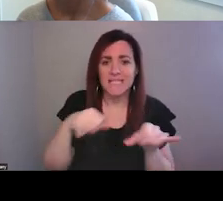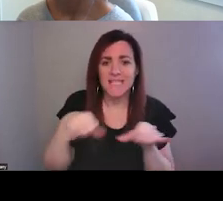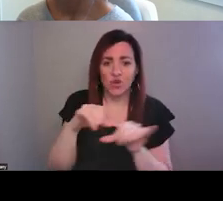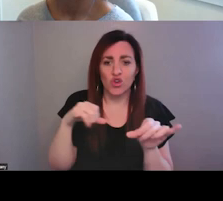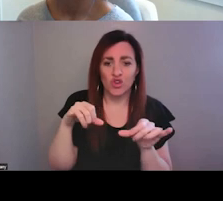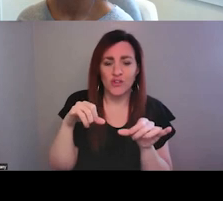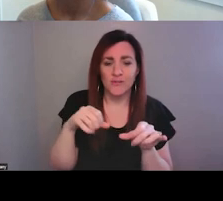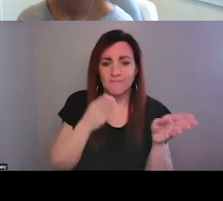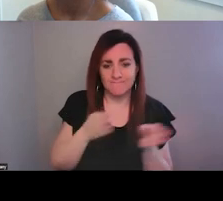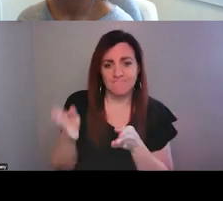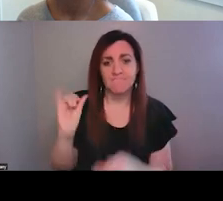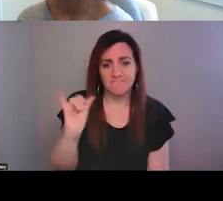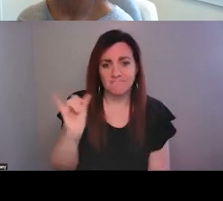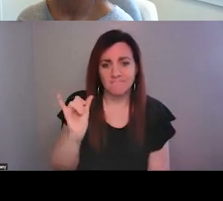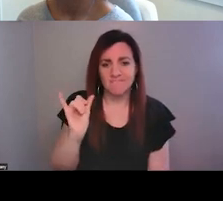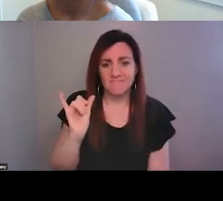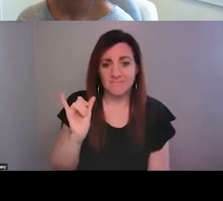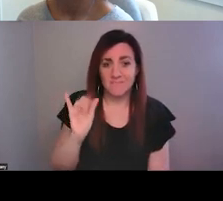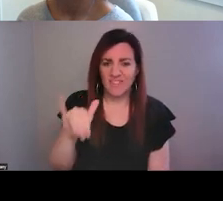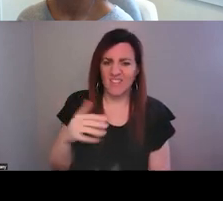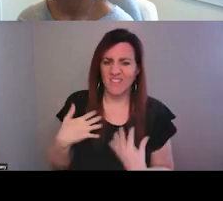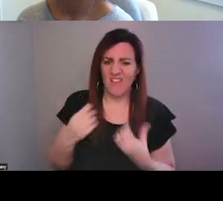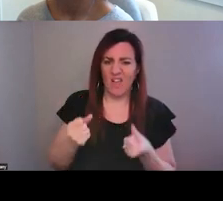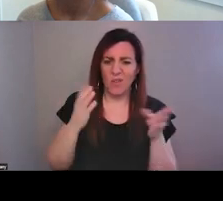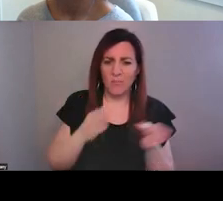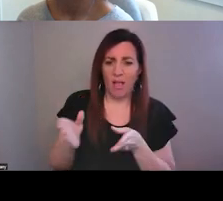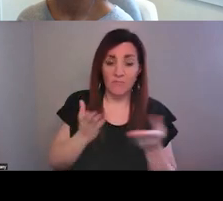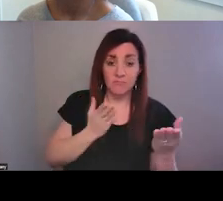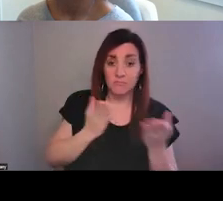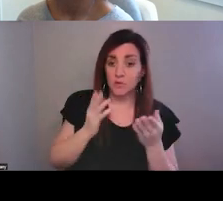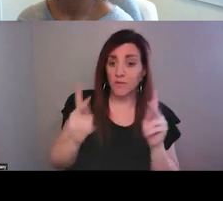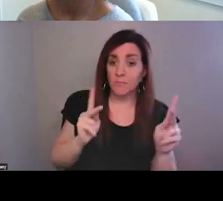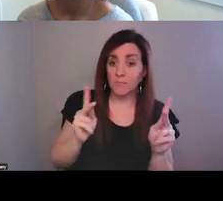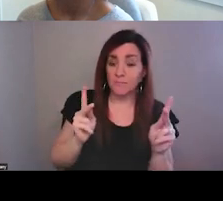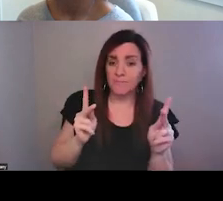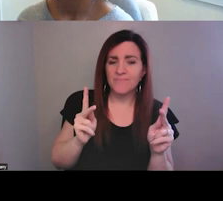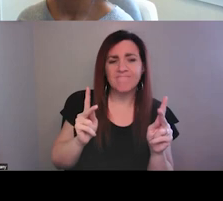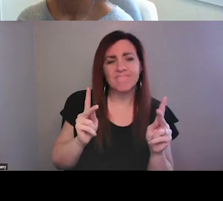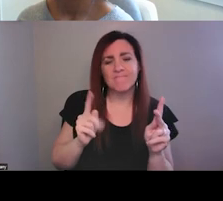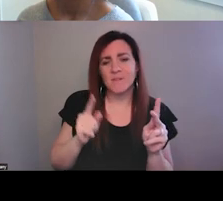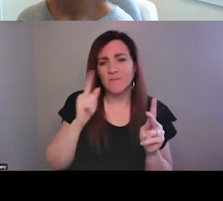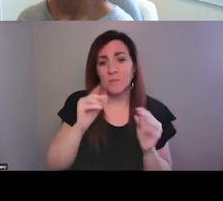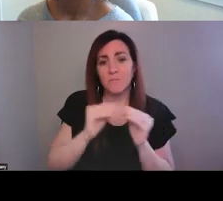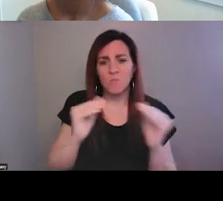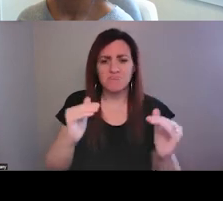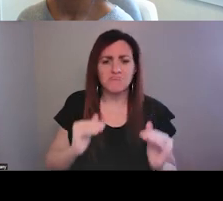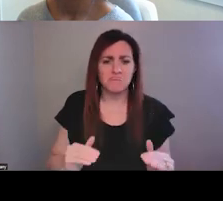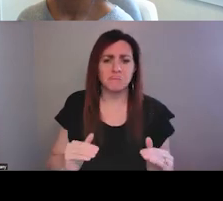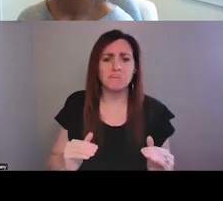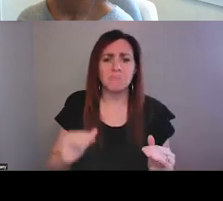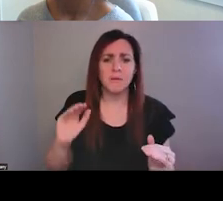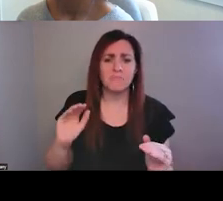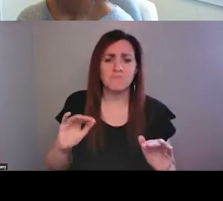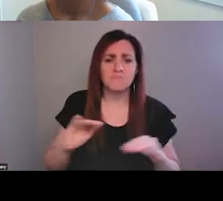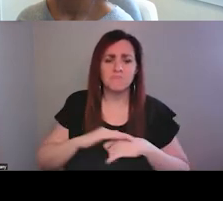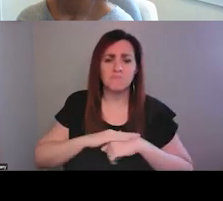which are health plans that are serving folks for more of your lower level behavioral health needs,